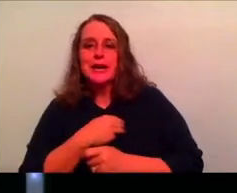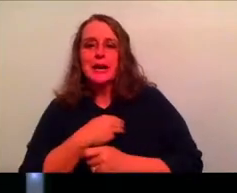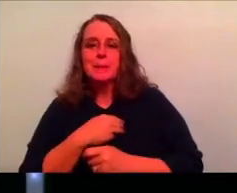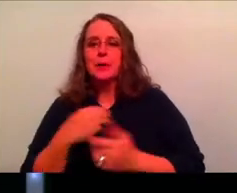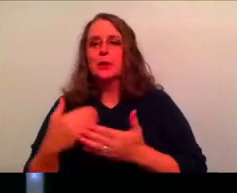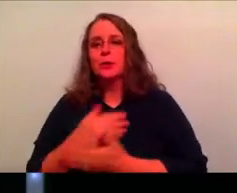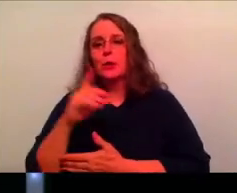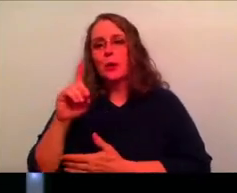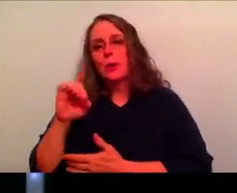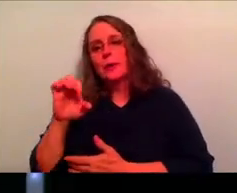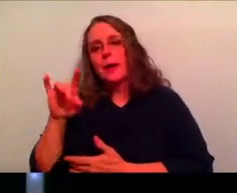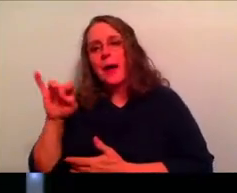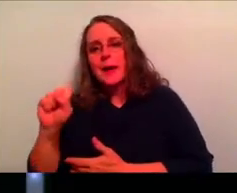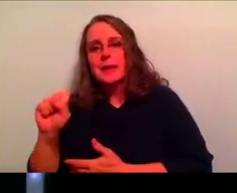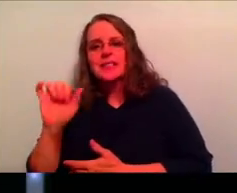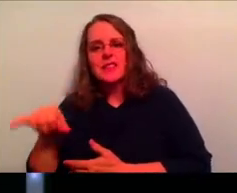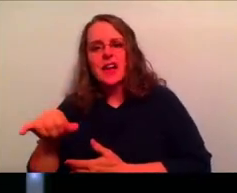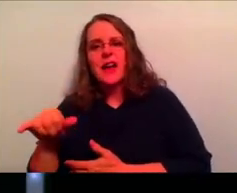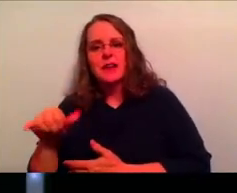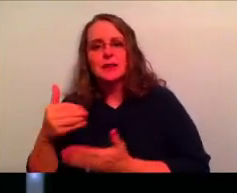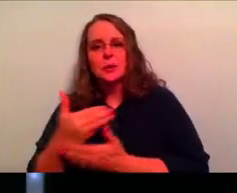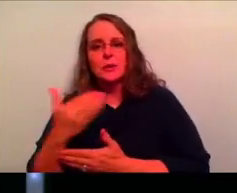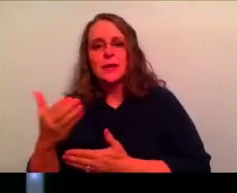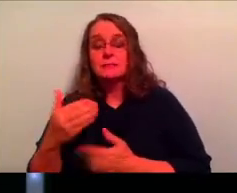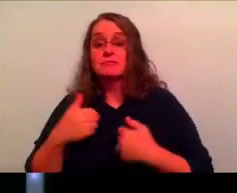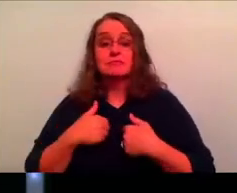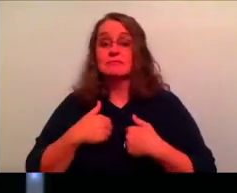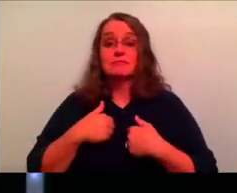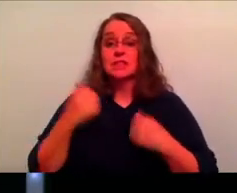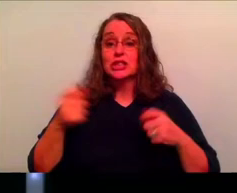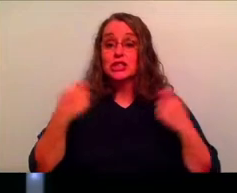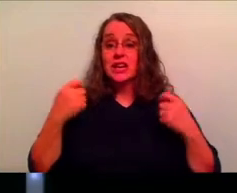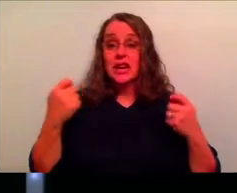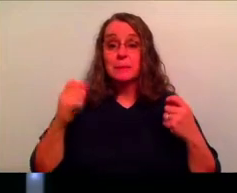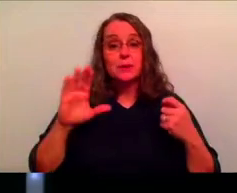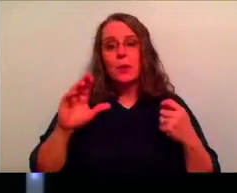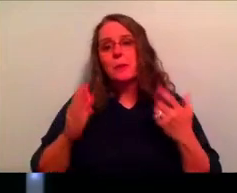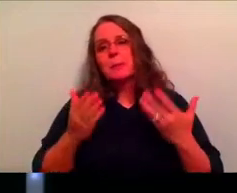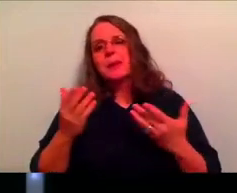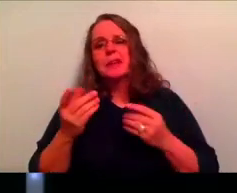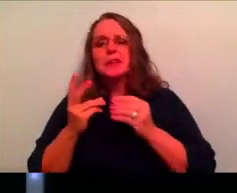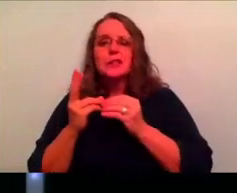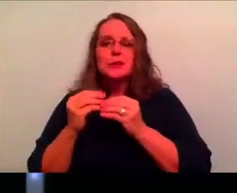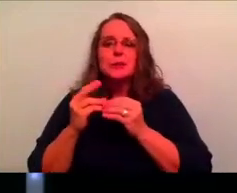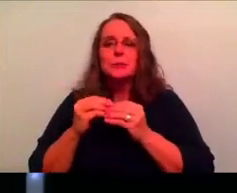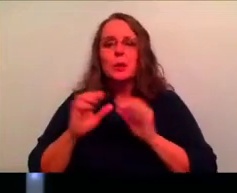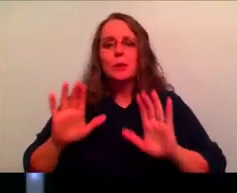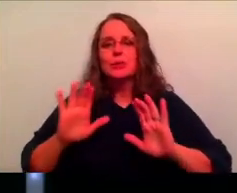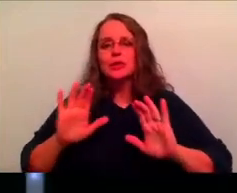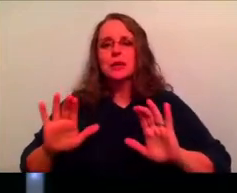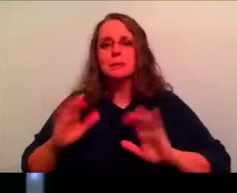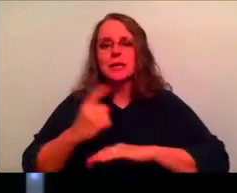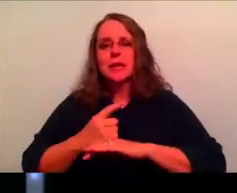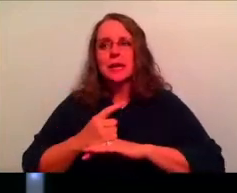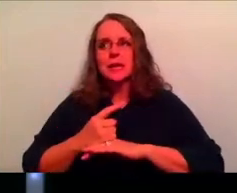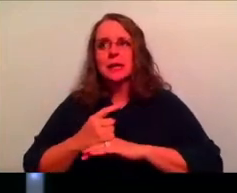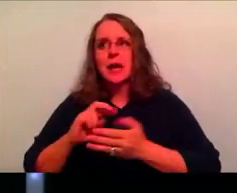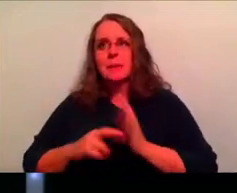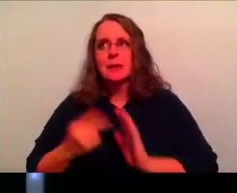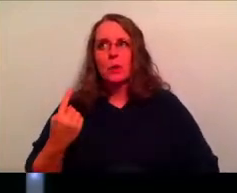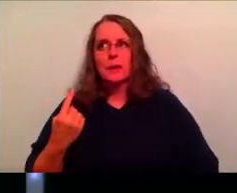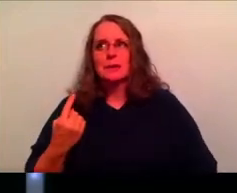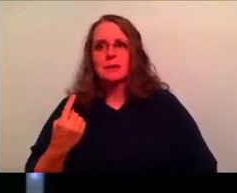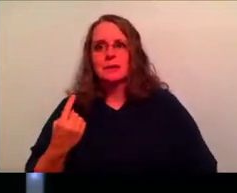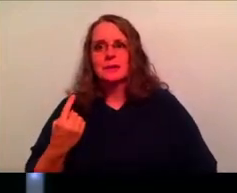We've got all these new things. Me, not a gym membership. Okay. Maybe do a couple more pushups a day or something like that. One is what I mean by a couple more.